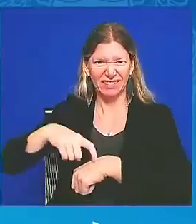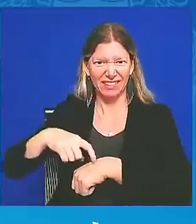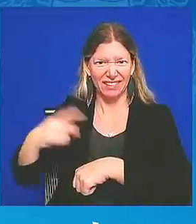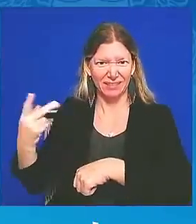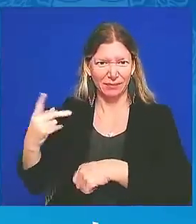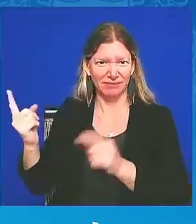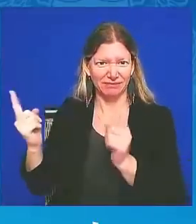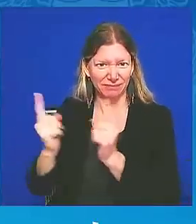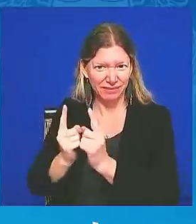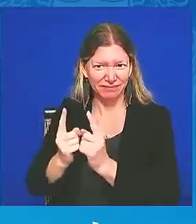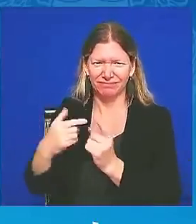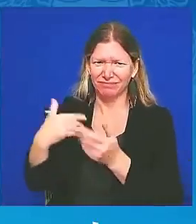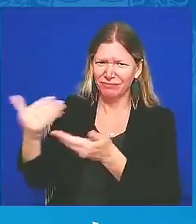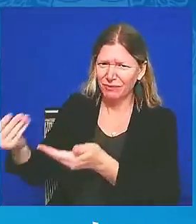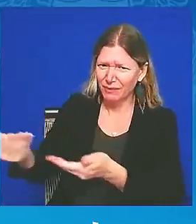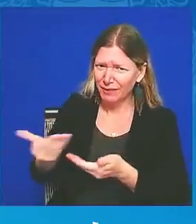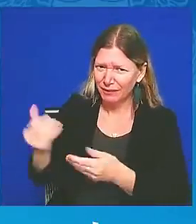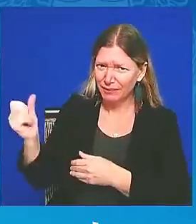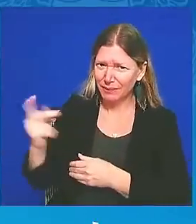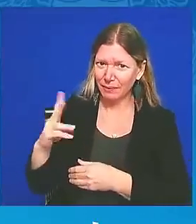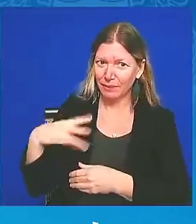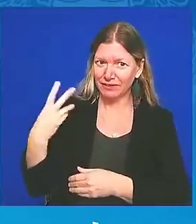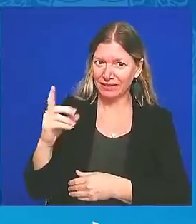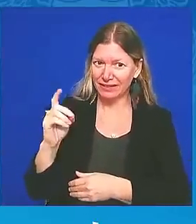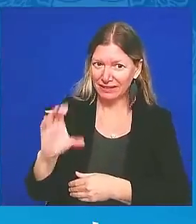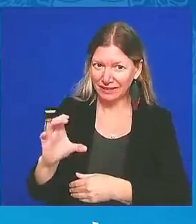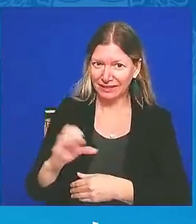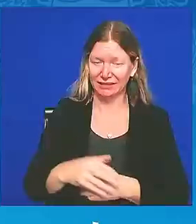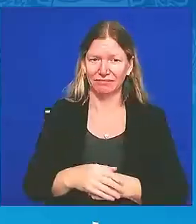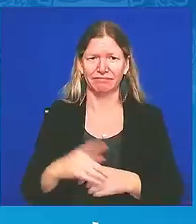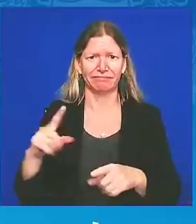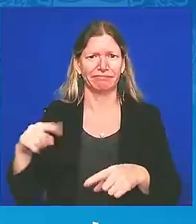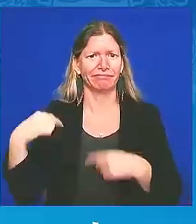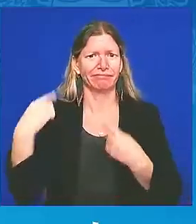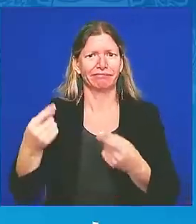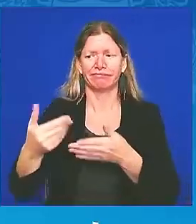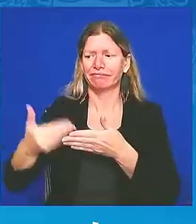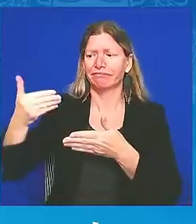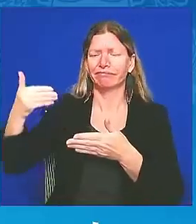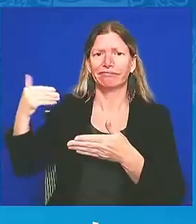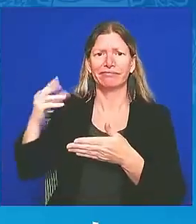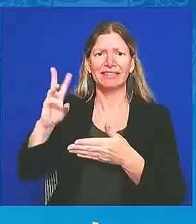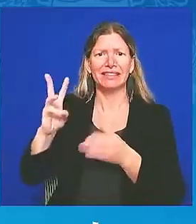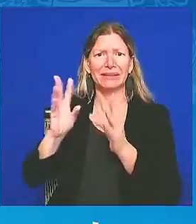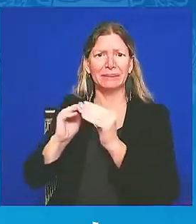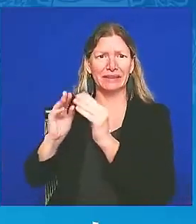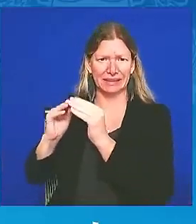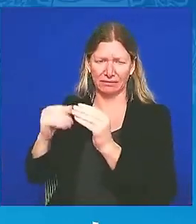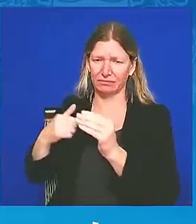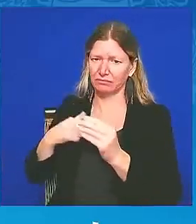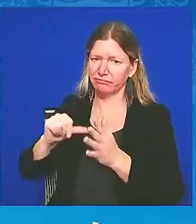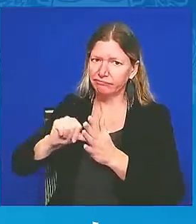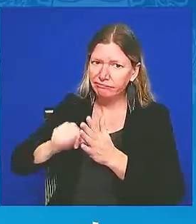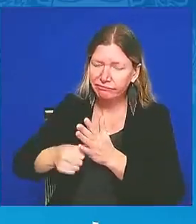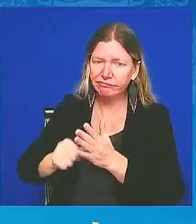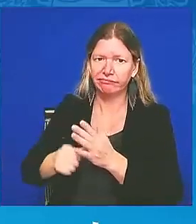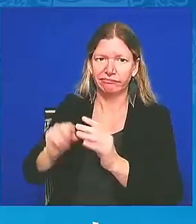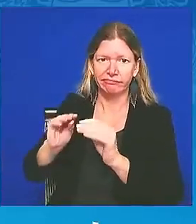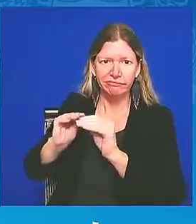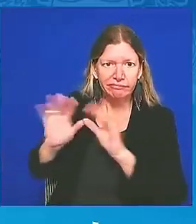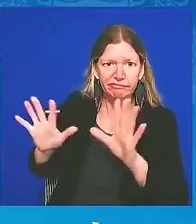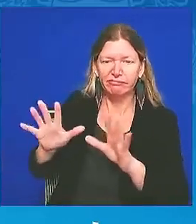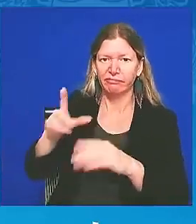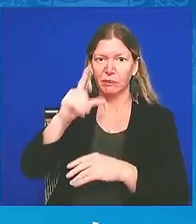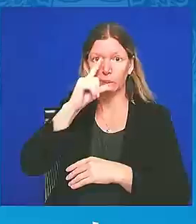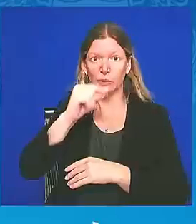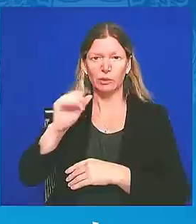have made clear on our six previous meetings and throughout Putin's brutal aggression and war against Ukraine,